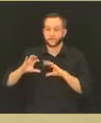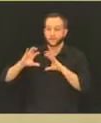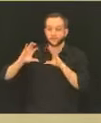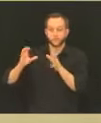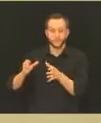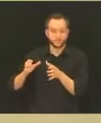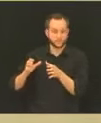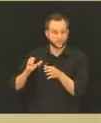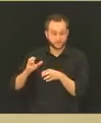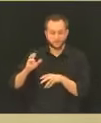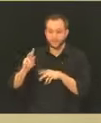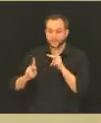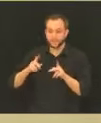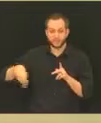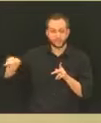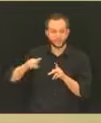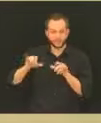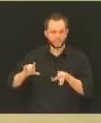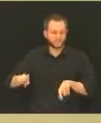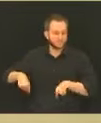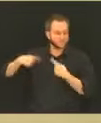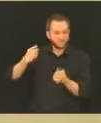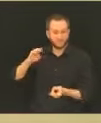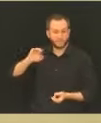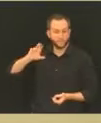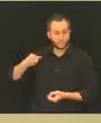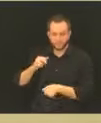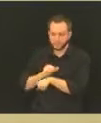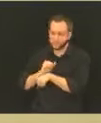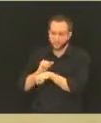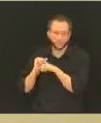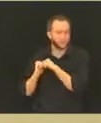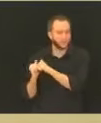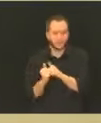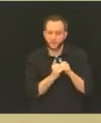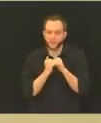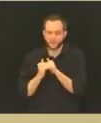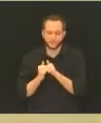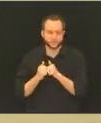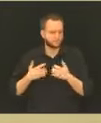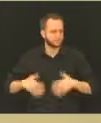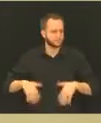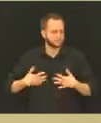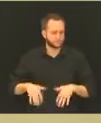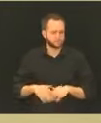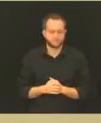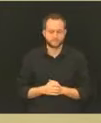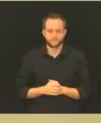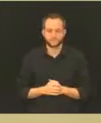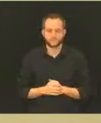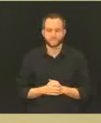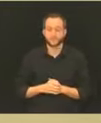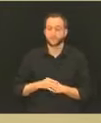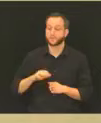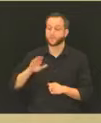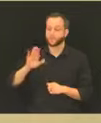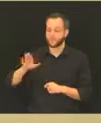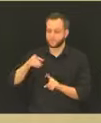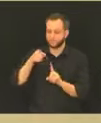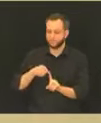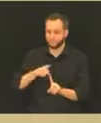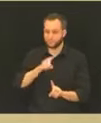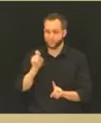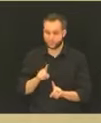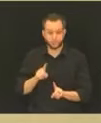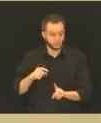hours since March. And so we have to take that into consideration. But your question is, are we able